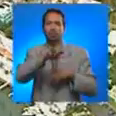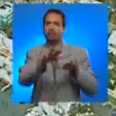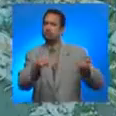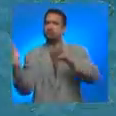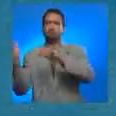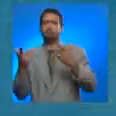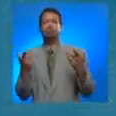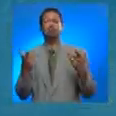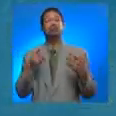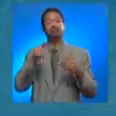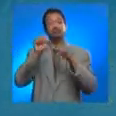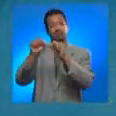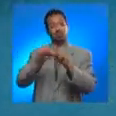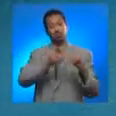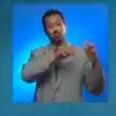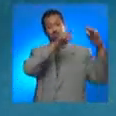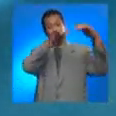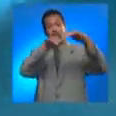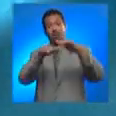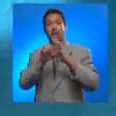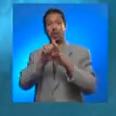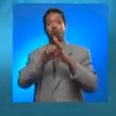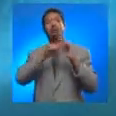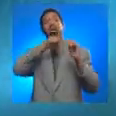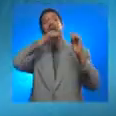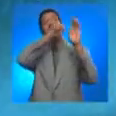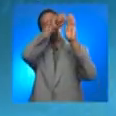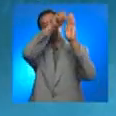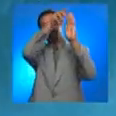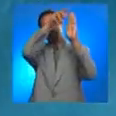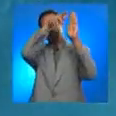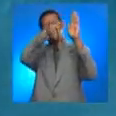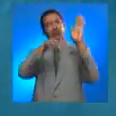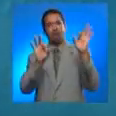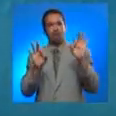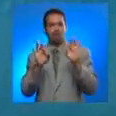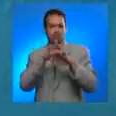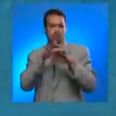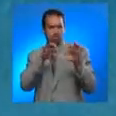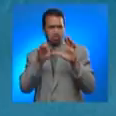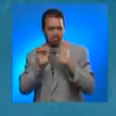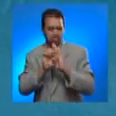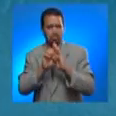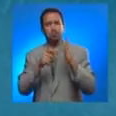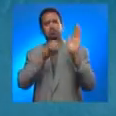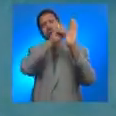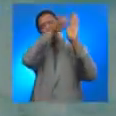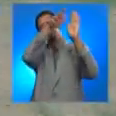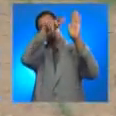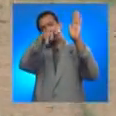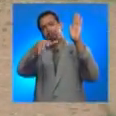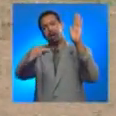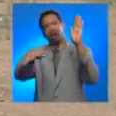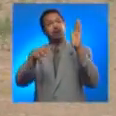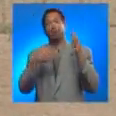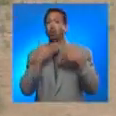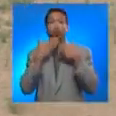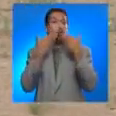For a landslide-generated tsunami not associated with a strong earthquake, there is no warning system whatsoever.